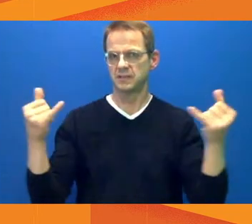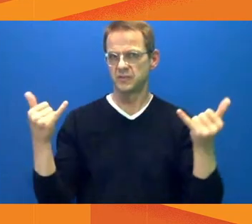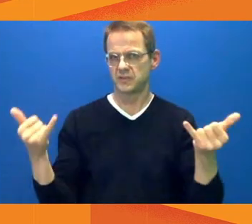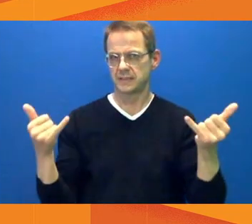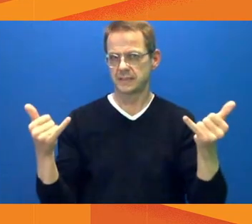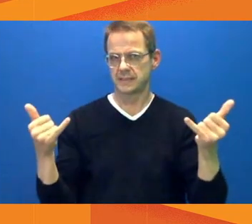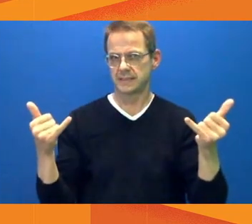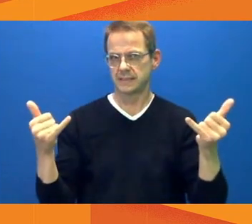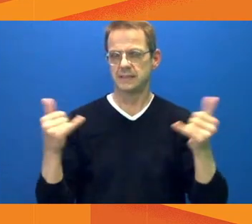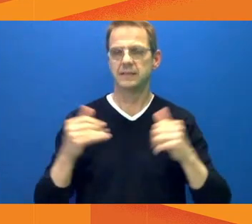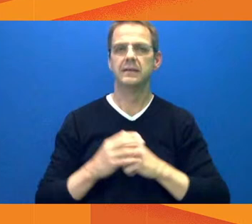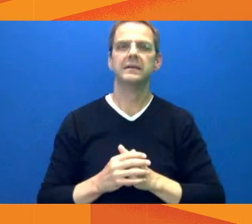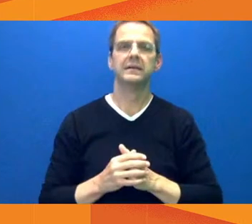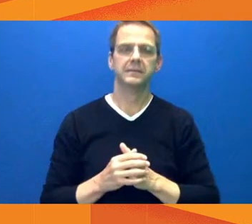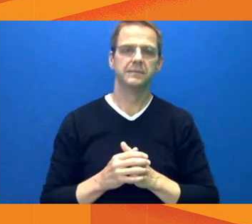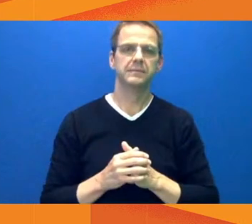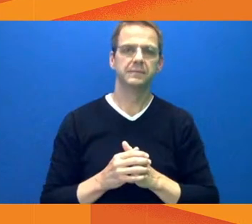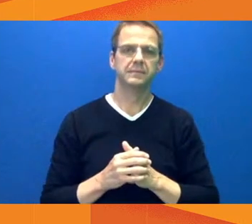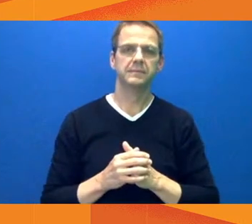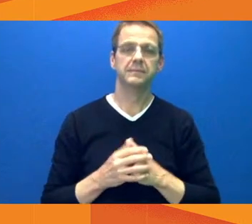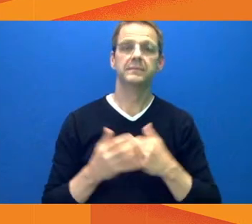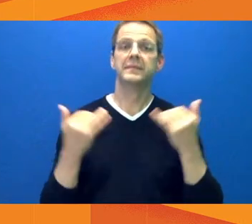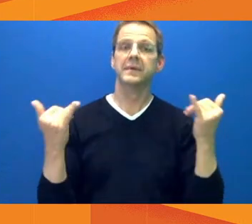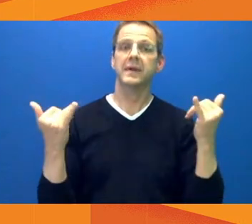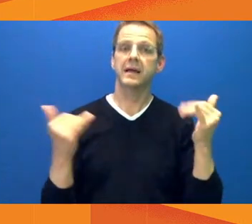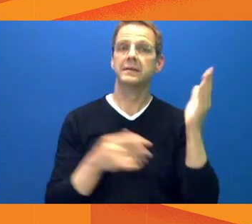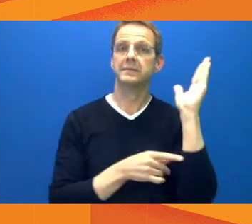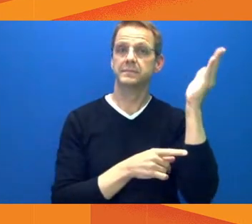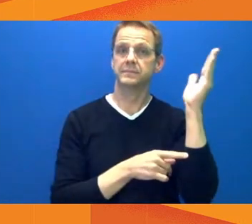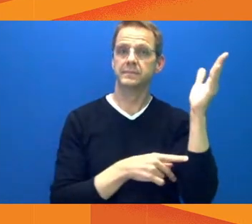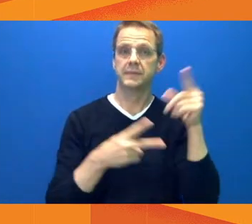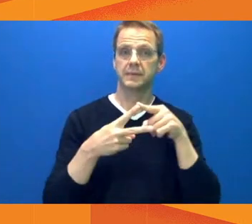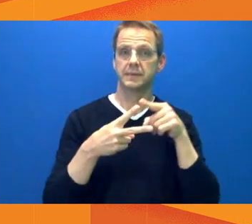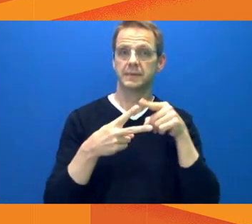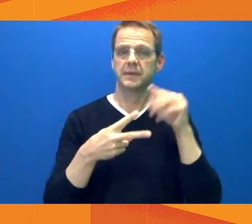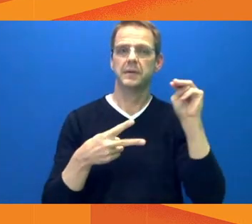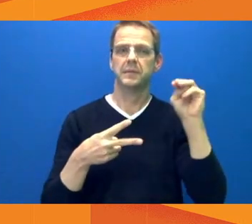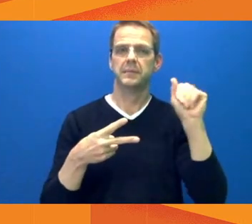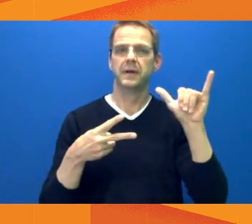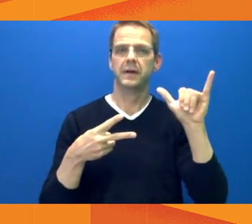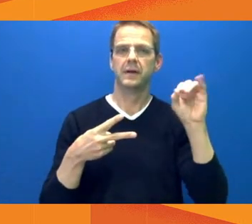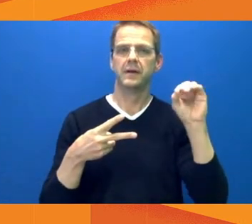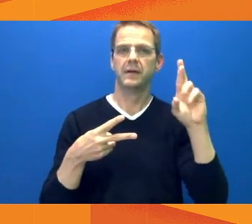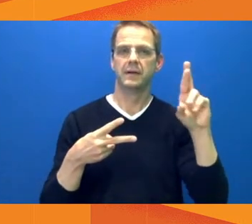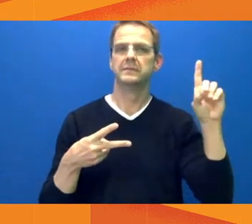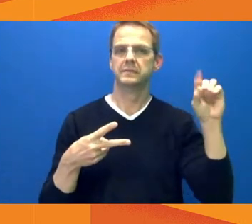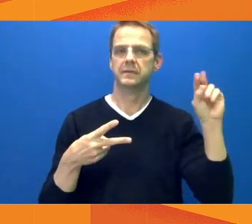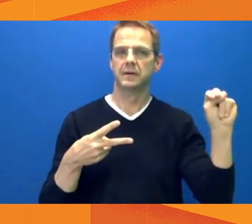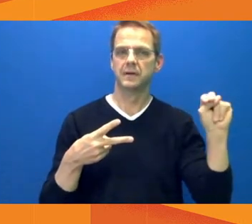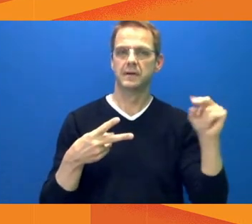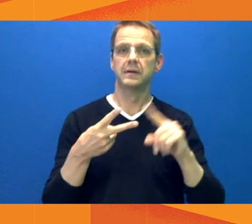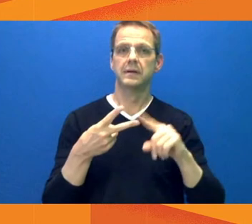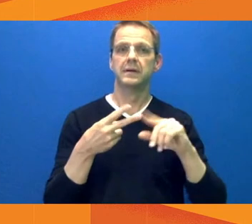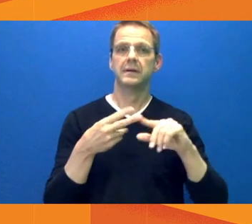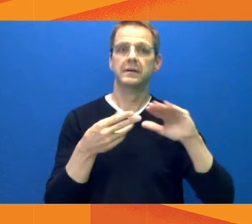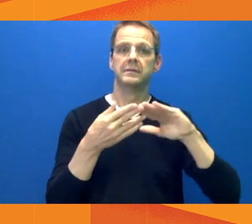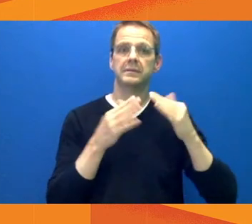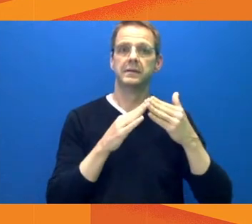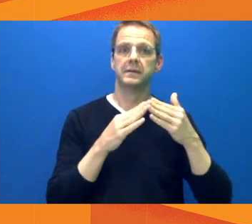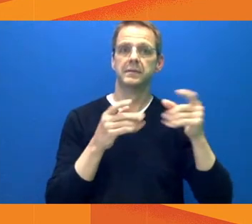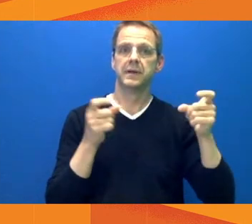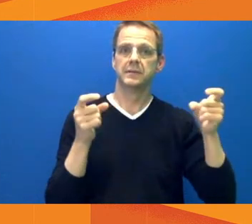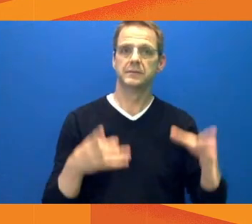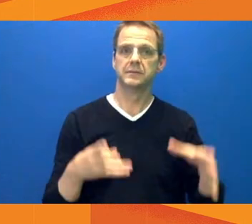Committee meeting. After the update, we will take questions from the media joining us today. I will now turn the floor over to Mayor